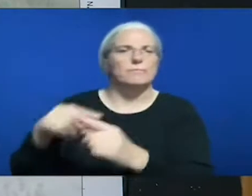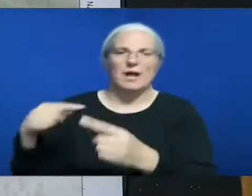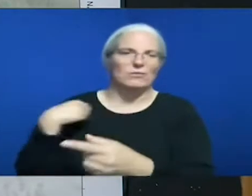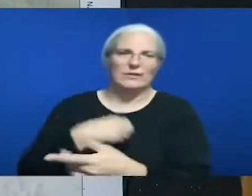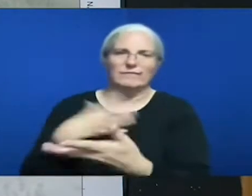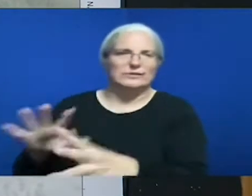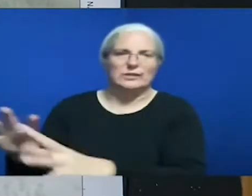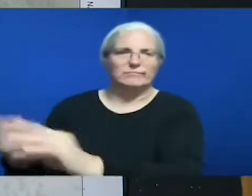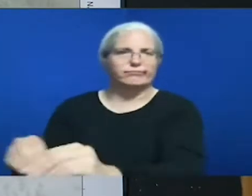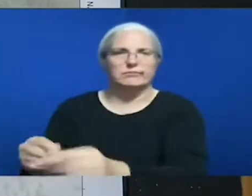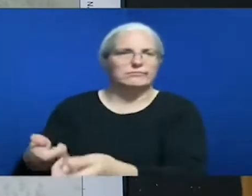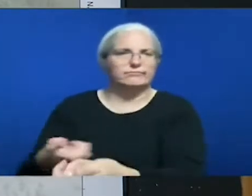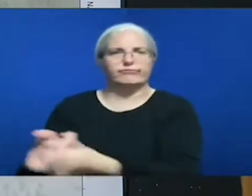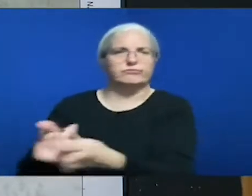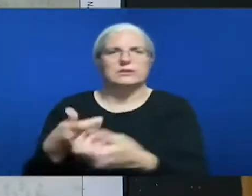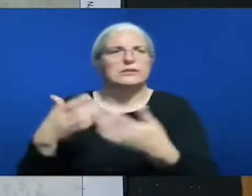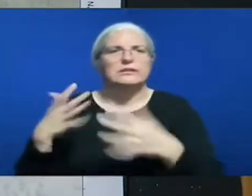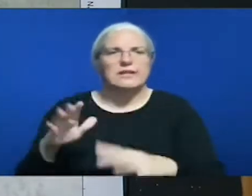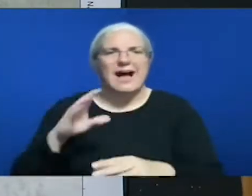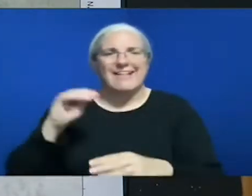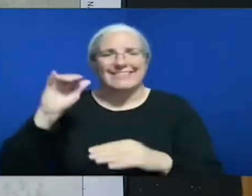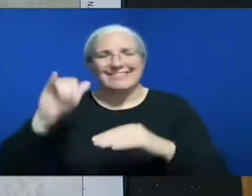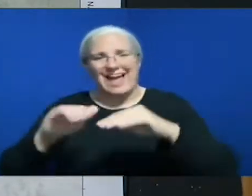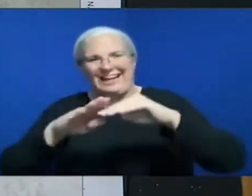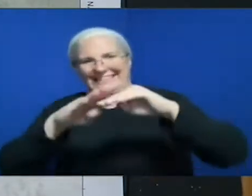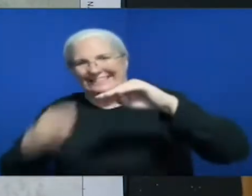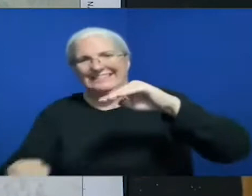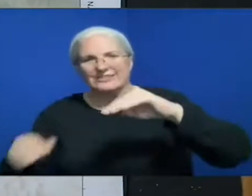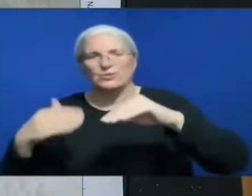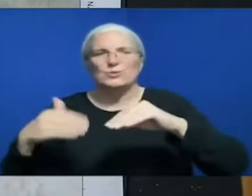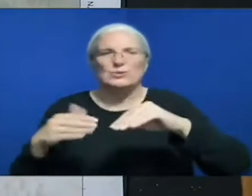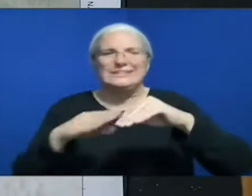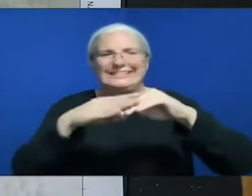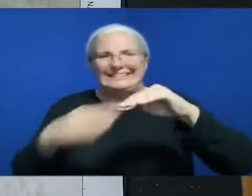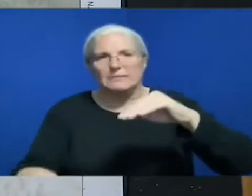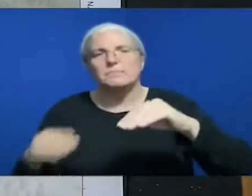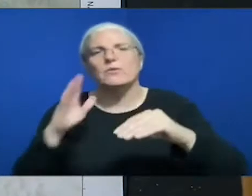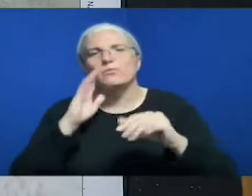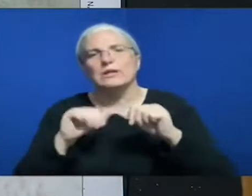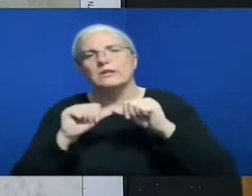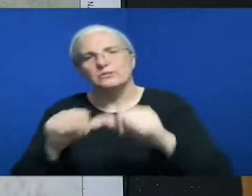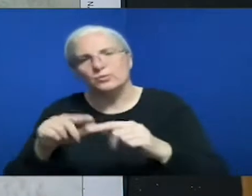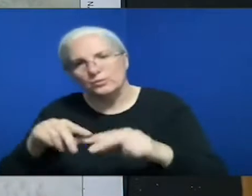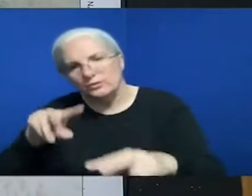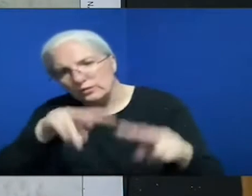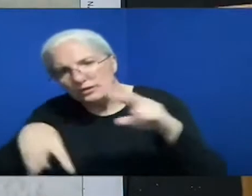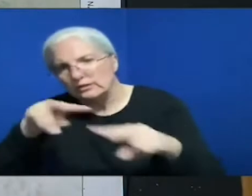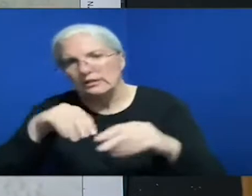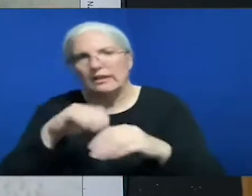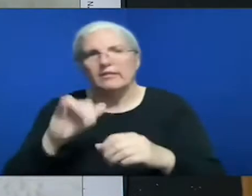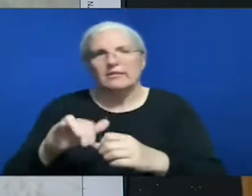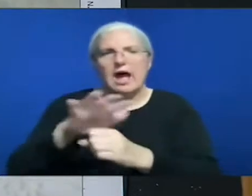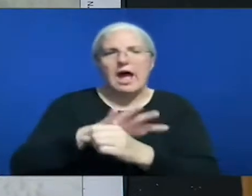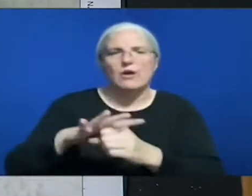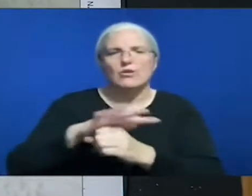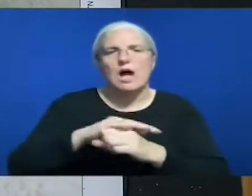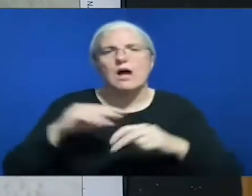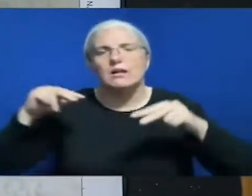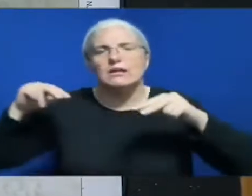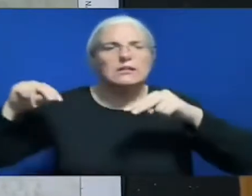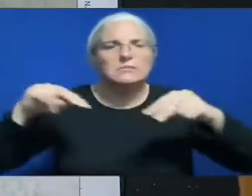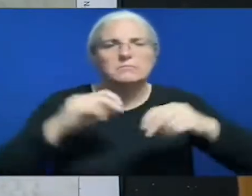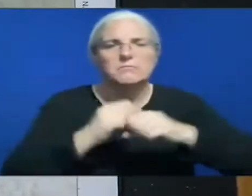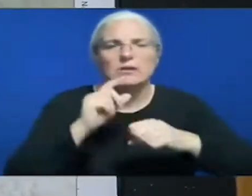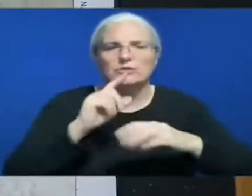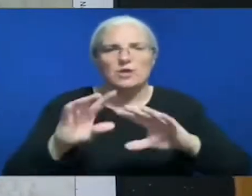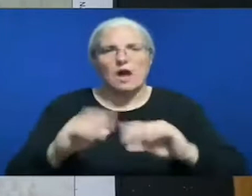rugged so they'll be patrolling that from up above tomorrow taking a look down the hill to make sure nothing else pops up as you can see here